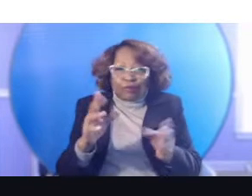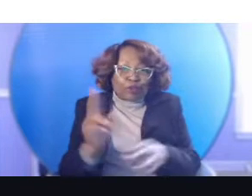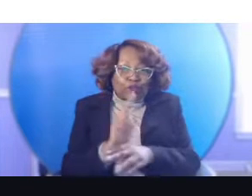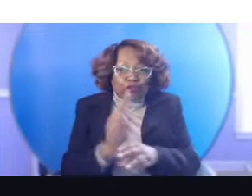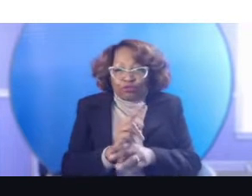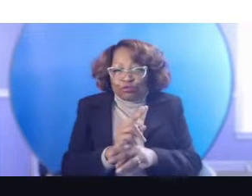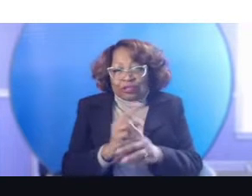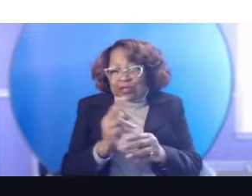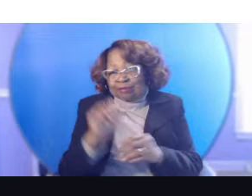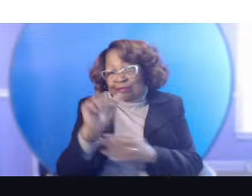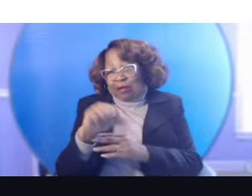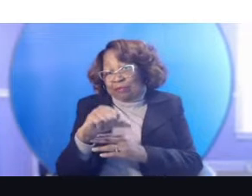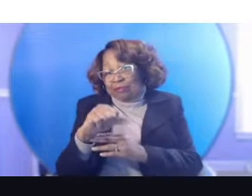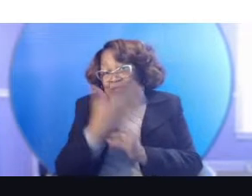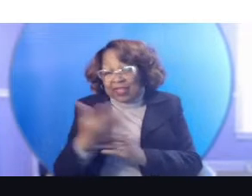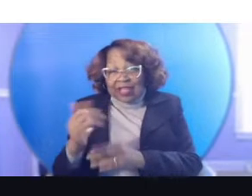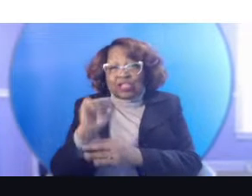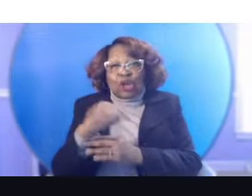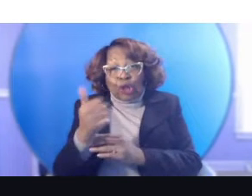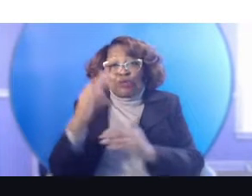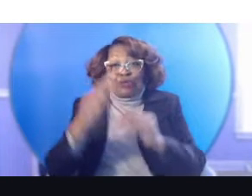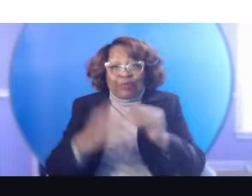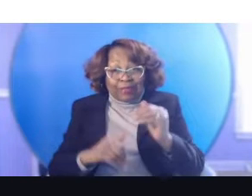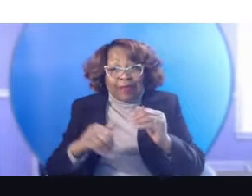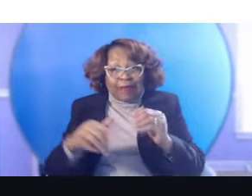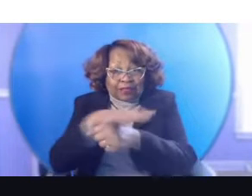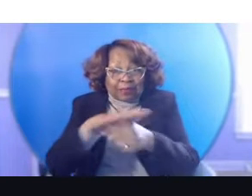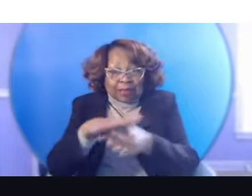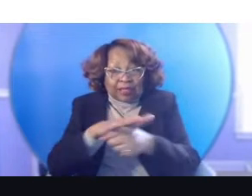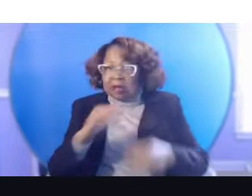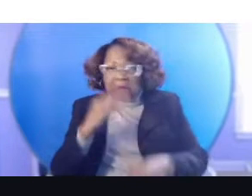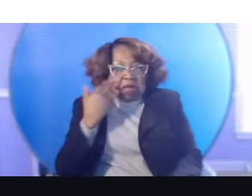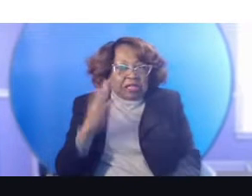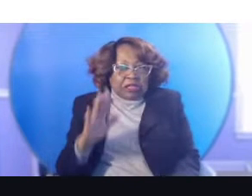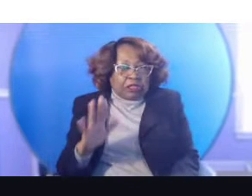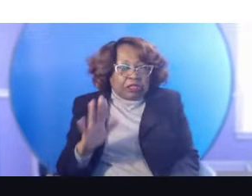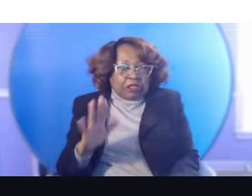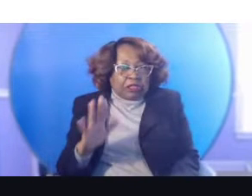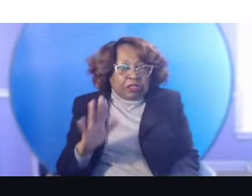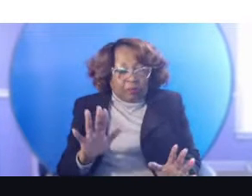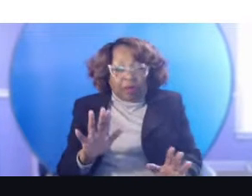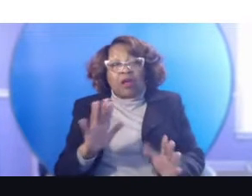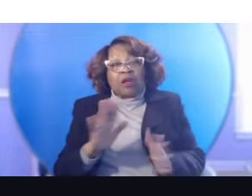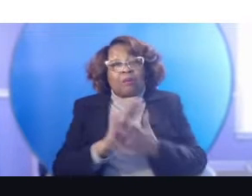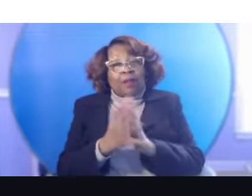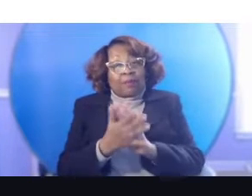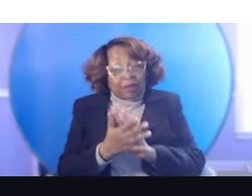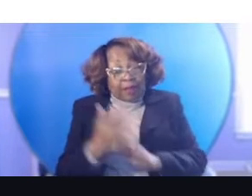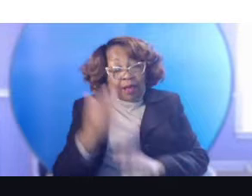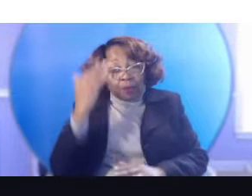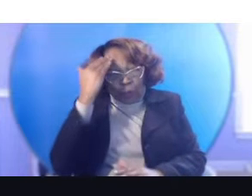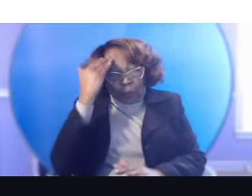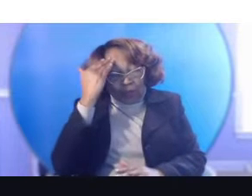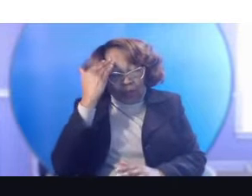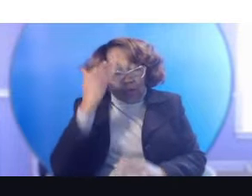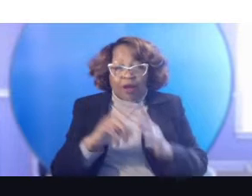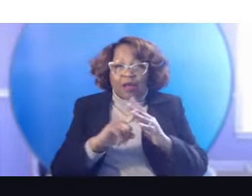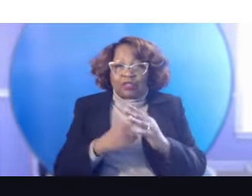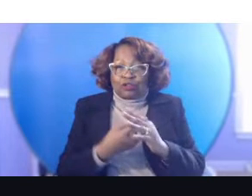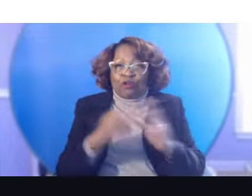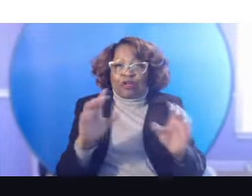apparatus that, that would help me do that. I wasn't. So I became aware. I started doing, uh,